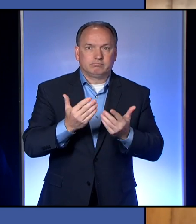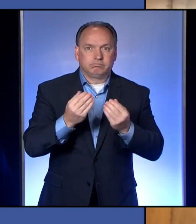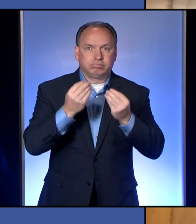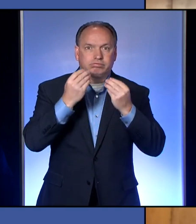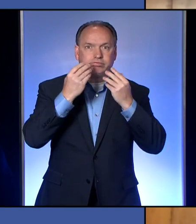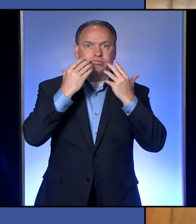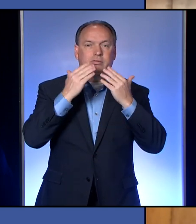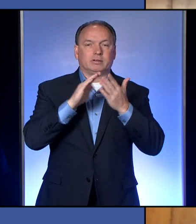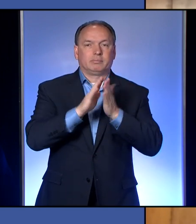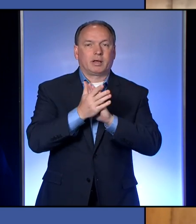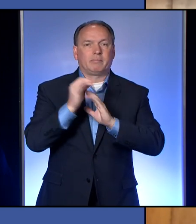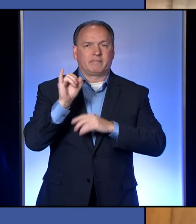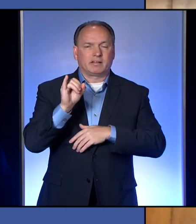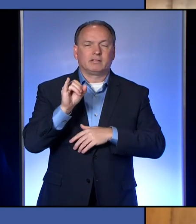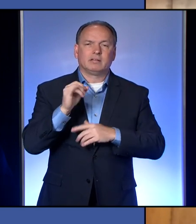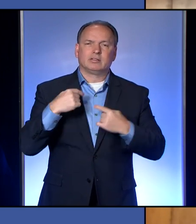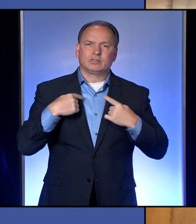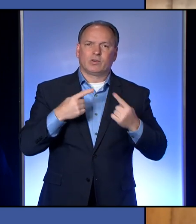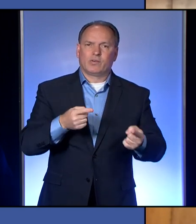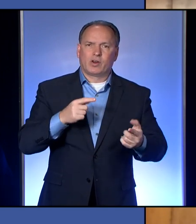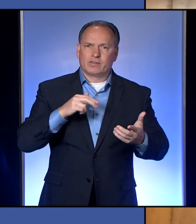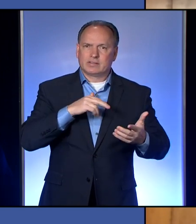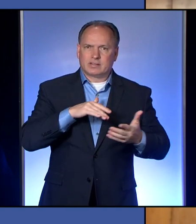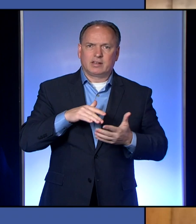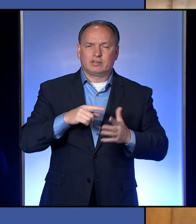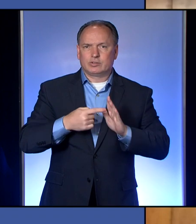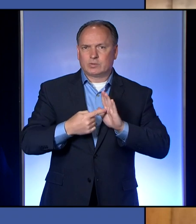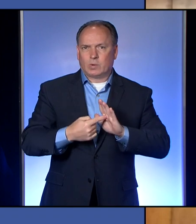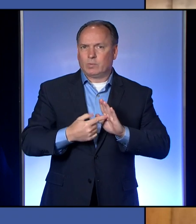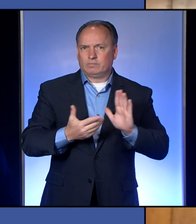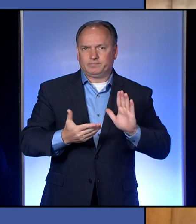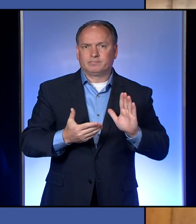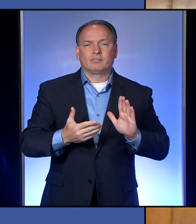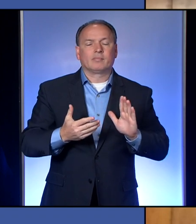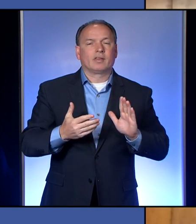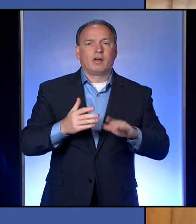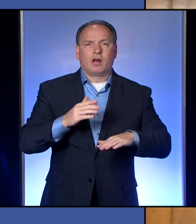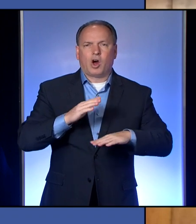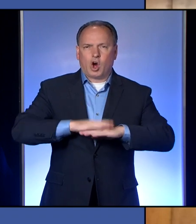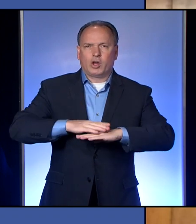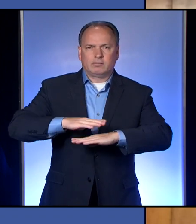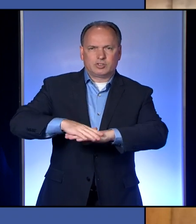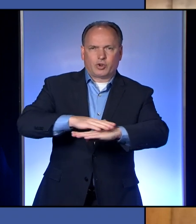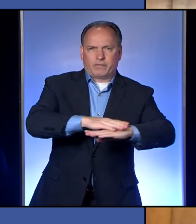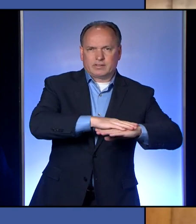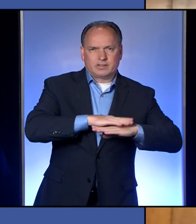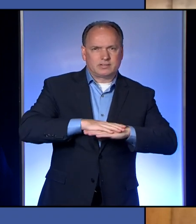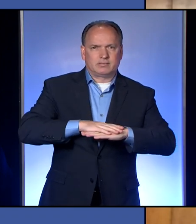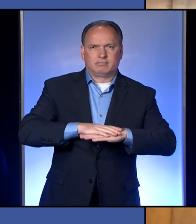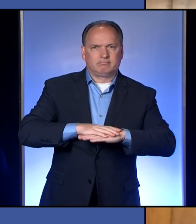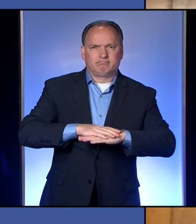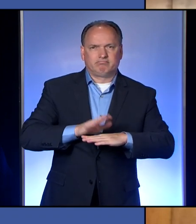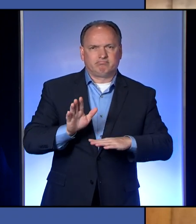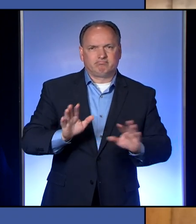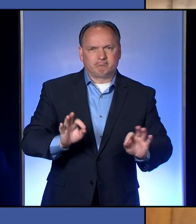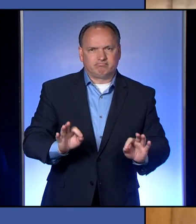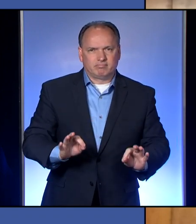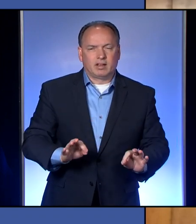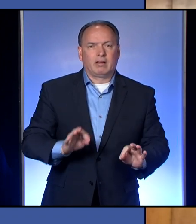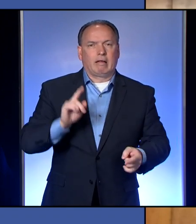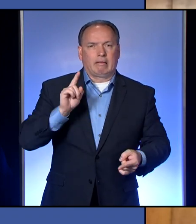And from the studies, it's clear that the amount of virus on surfaces decreases fairly quickly